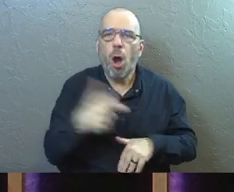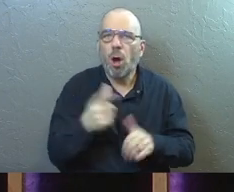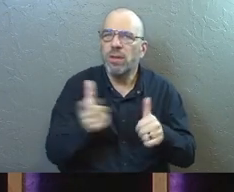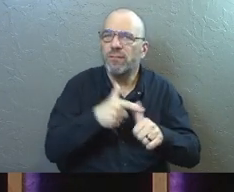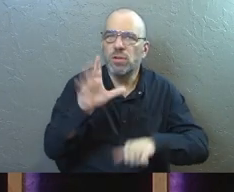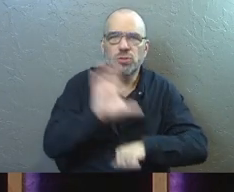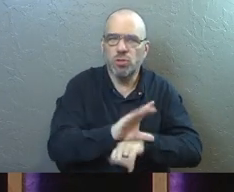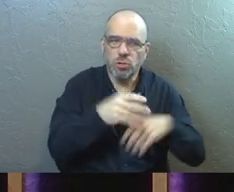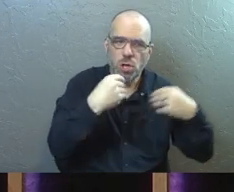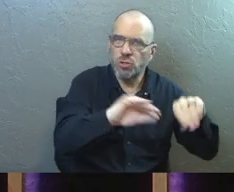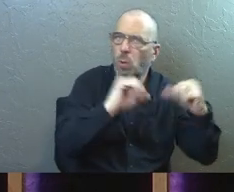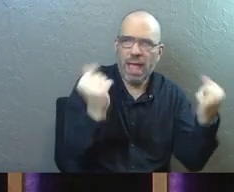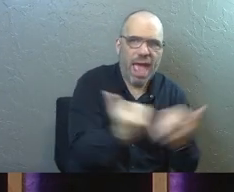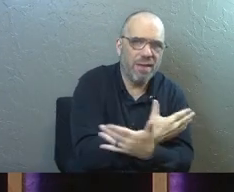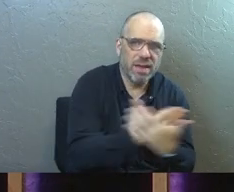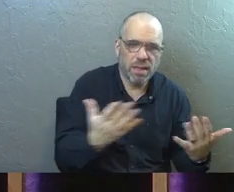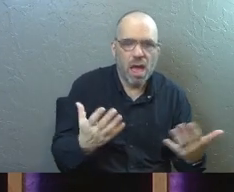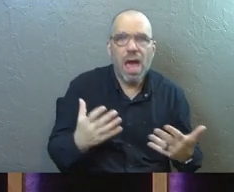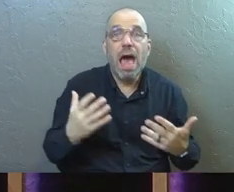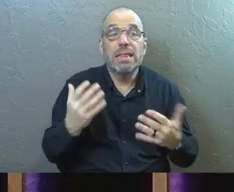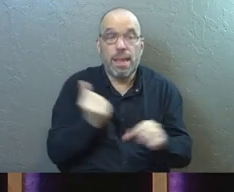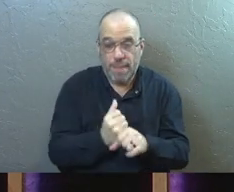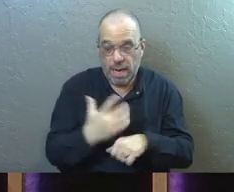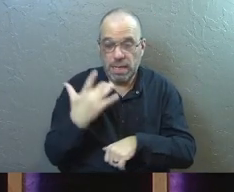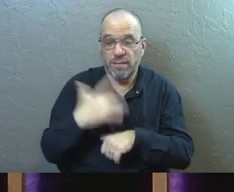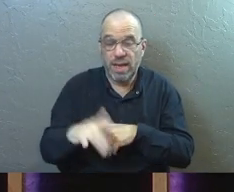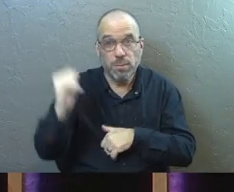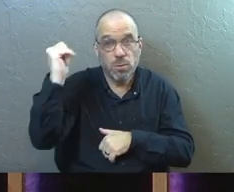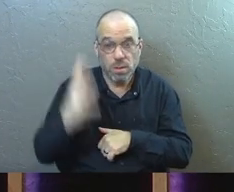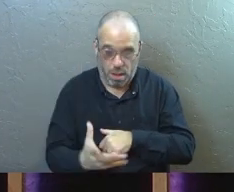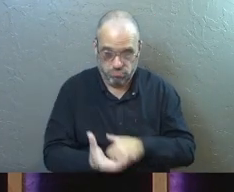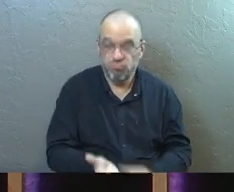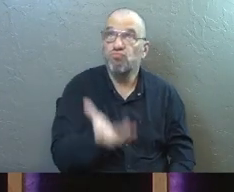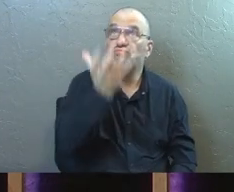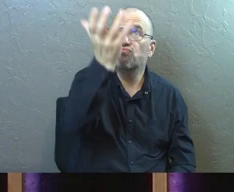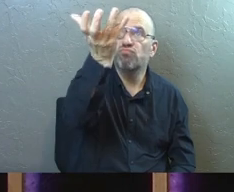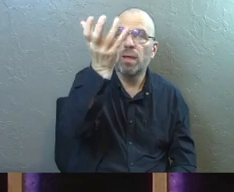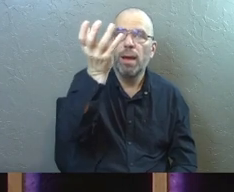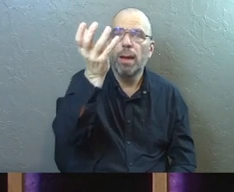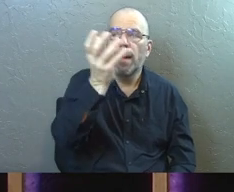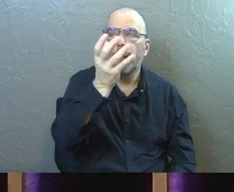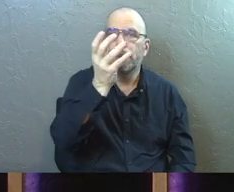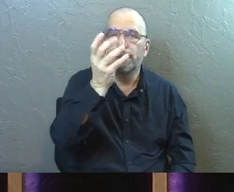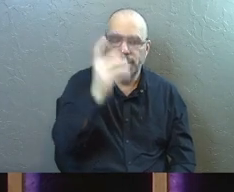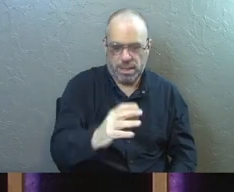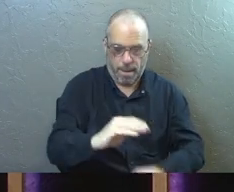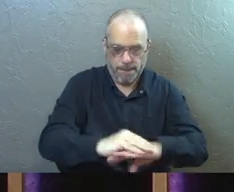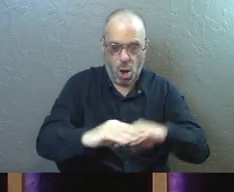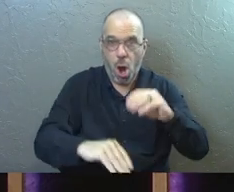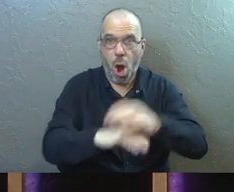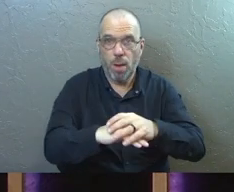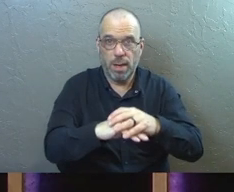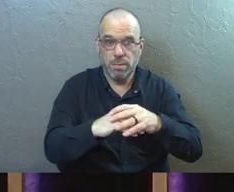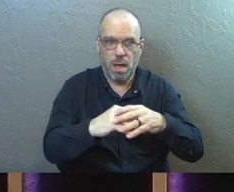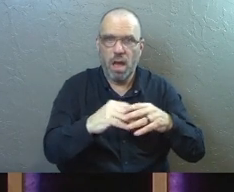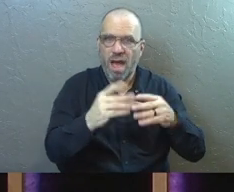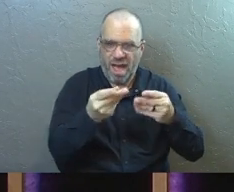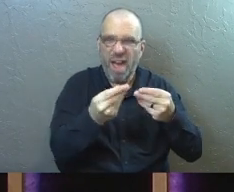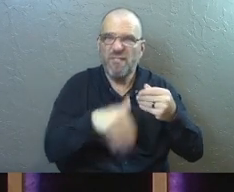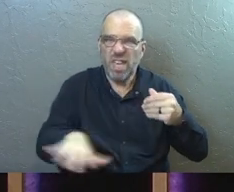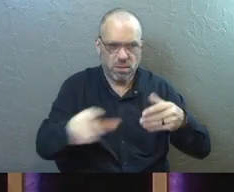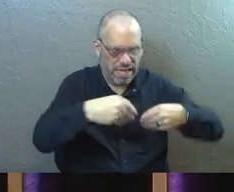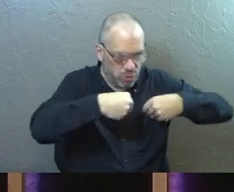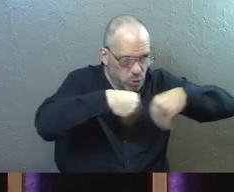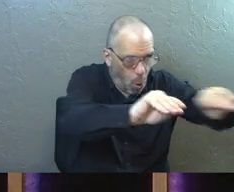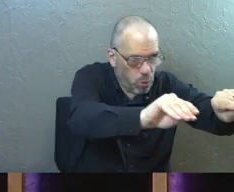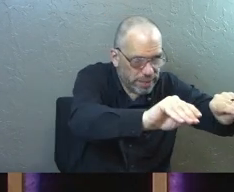early church sold all their stuff. They made it available to God, but he, Barnabas, actually sold it and gave